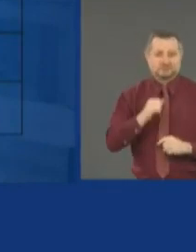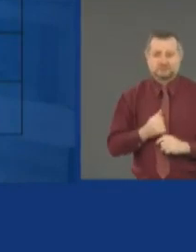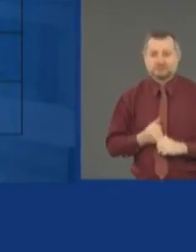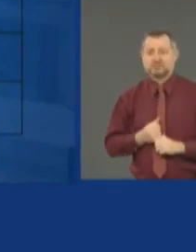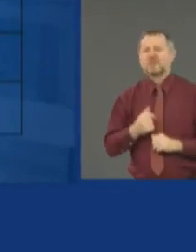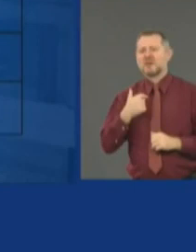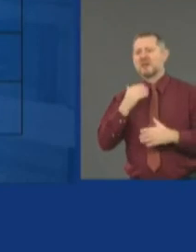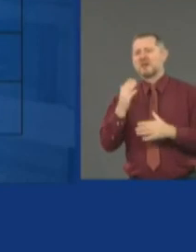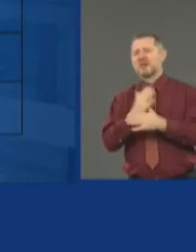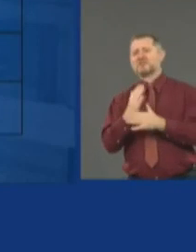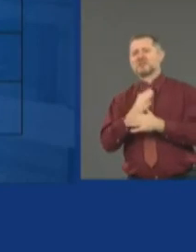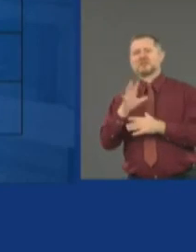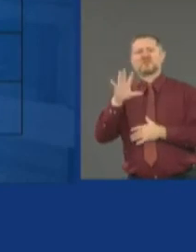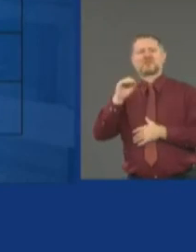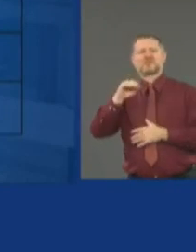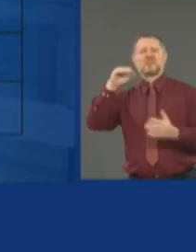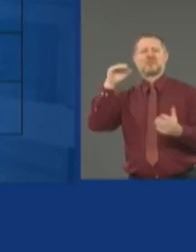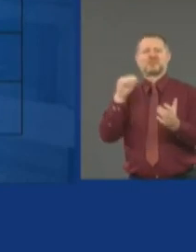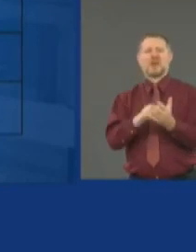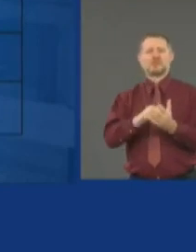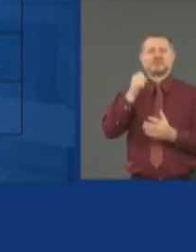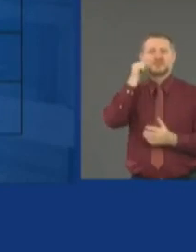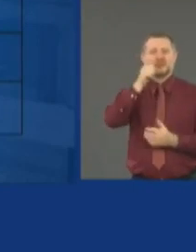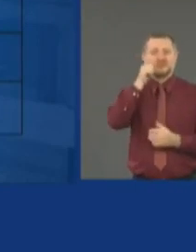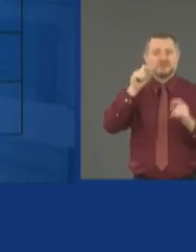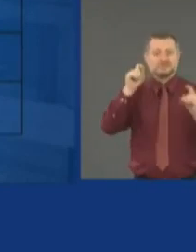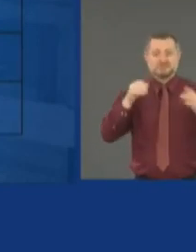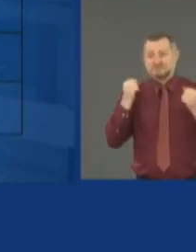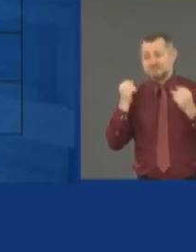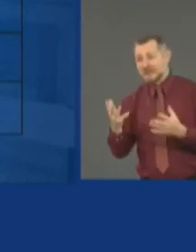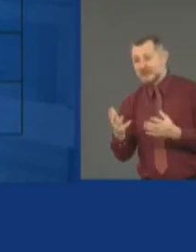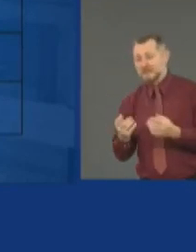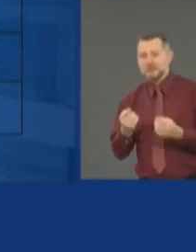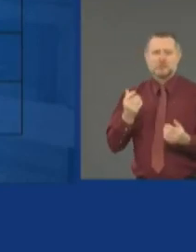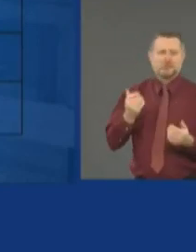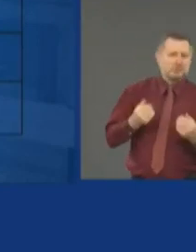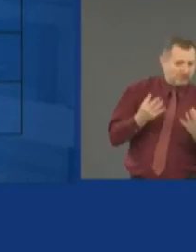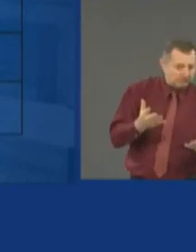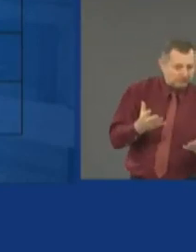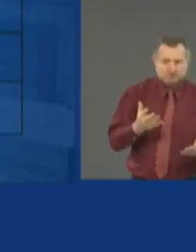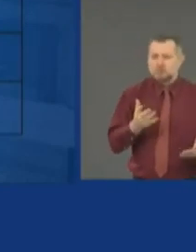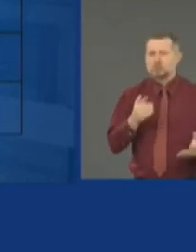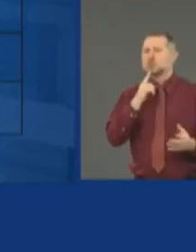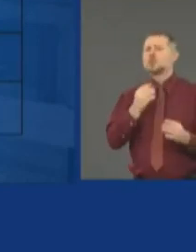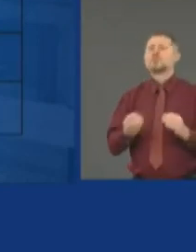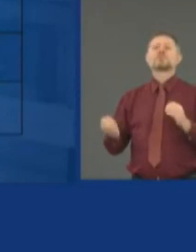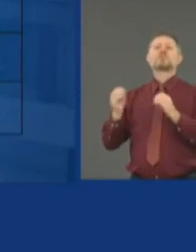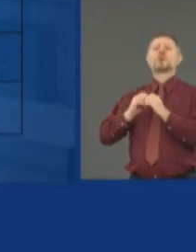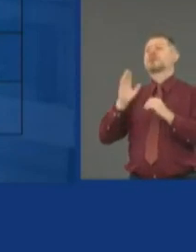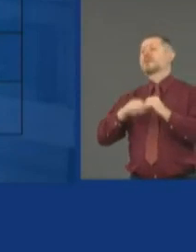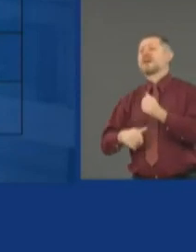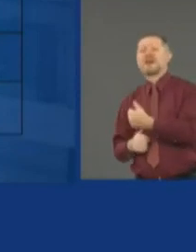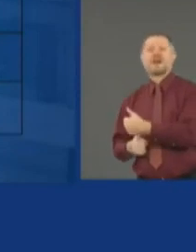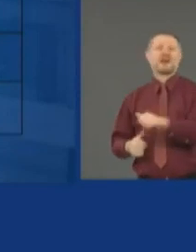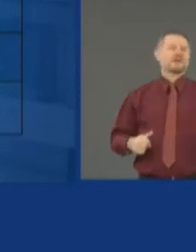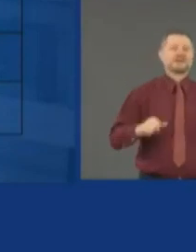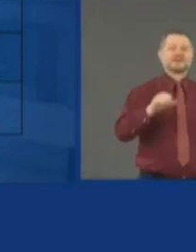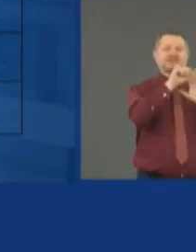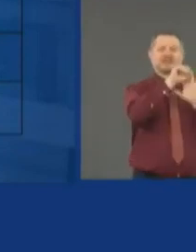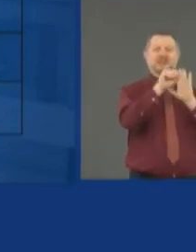day. Is that a lot or a little? It's more than any state per capita. It's more than any country per capita.